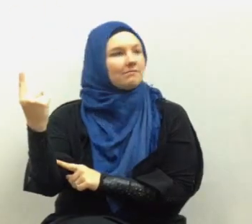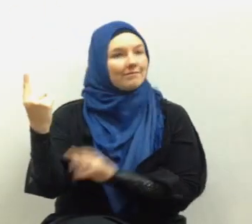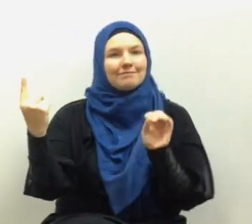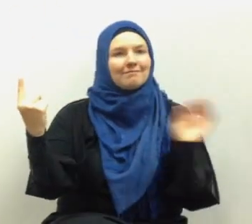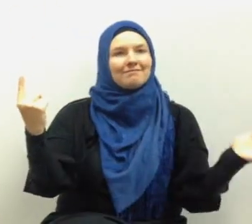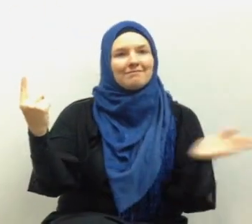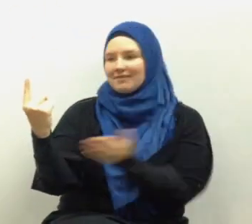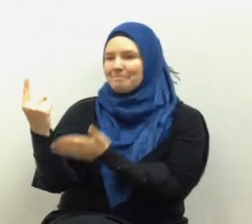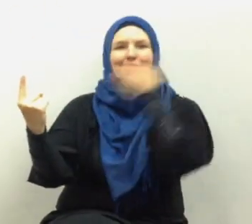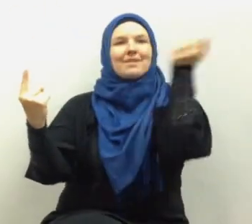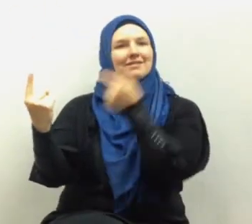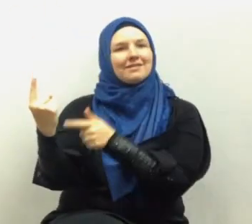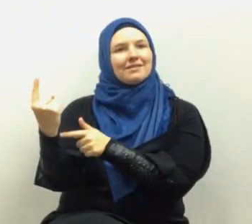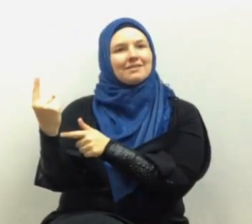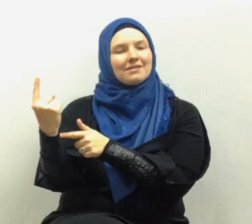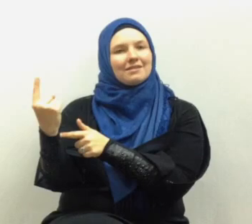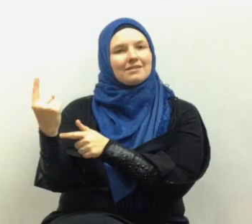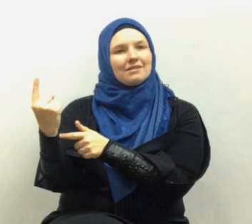in the state of Islam